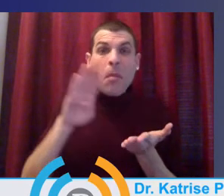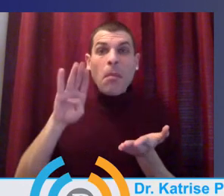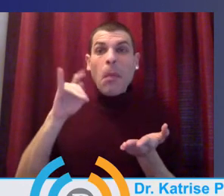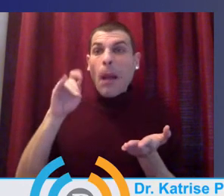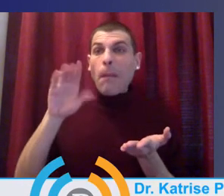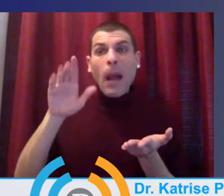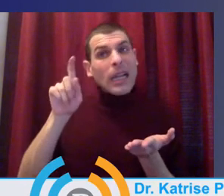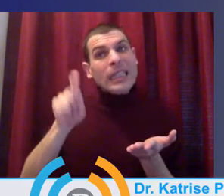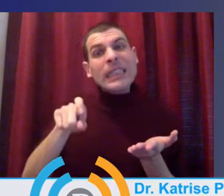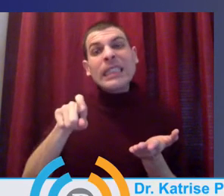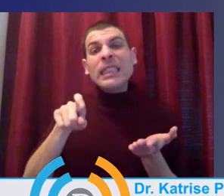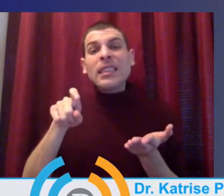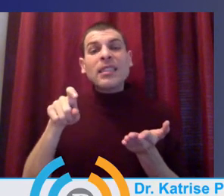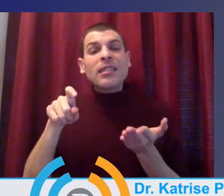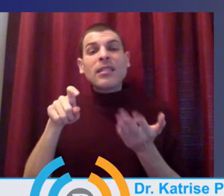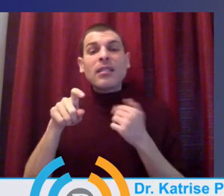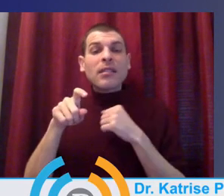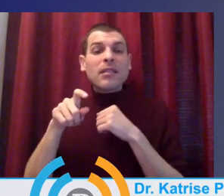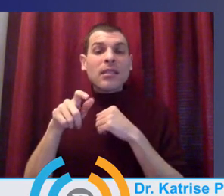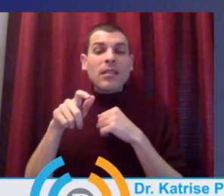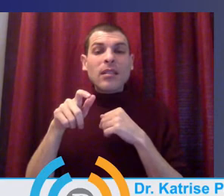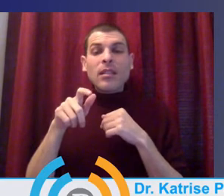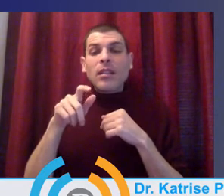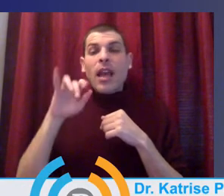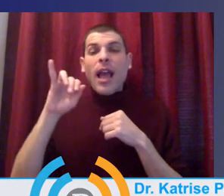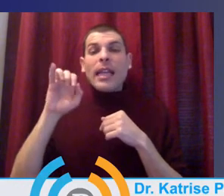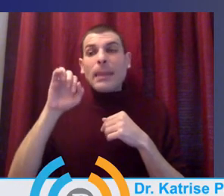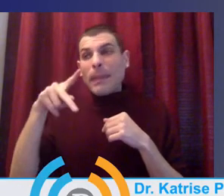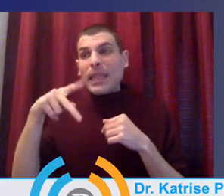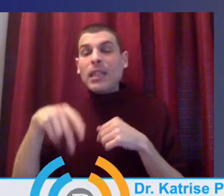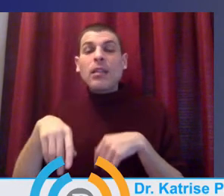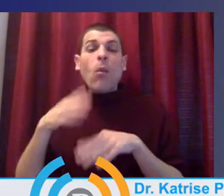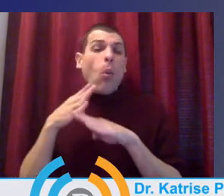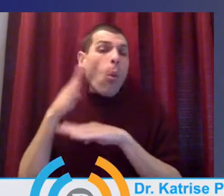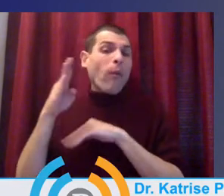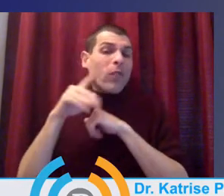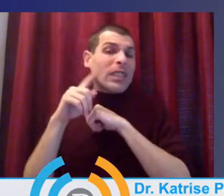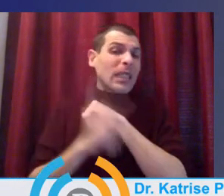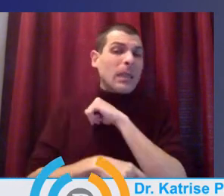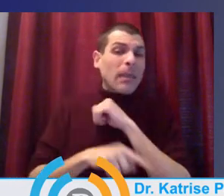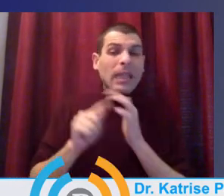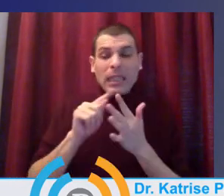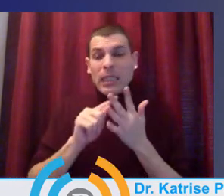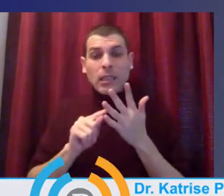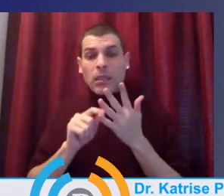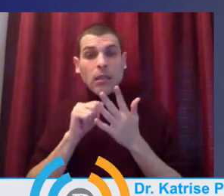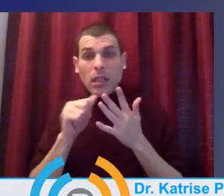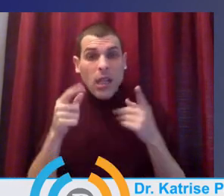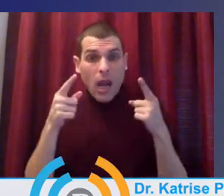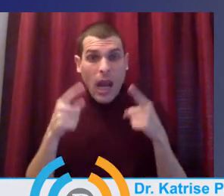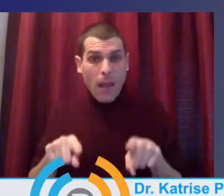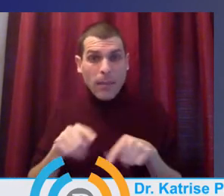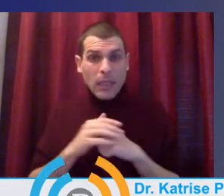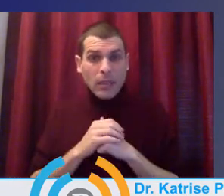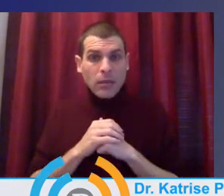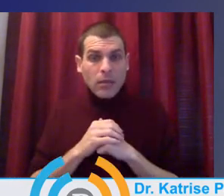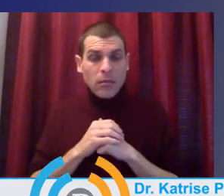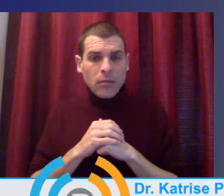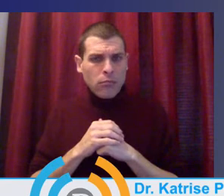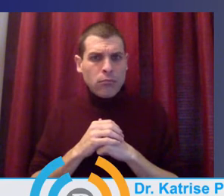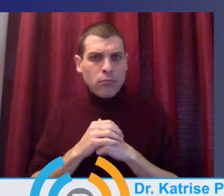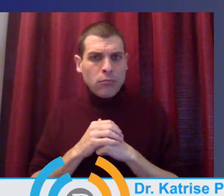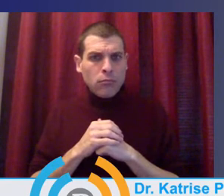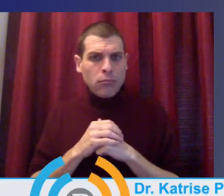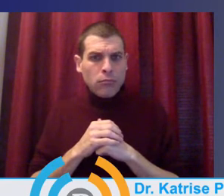disciplined students, BIPOC students in these last few months. However, when they're in our buildings, those things occur again, doesn't